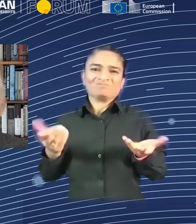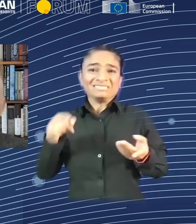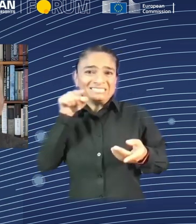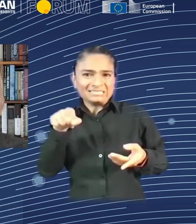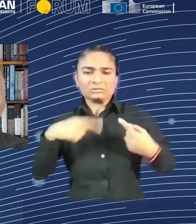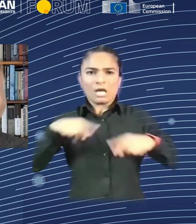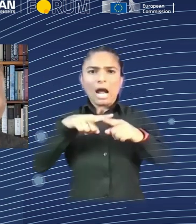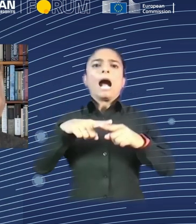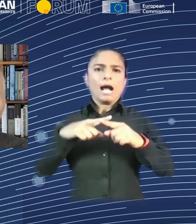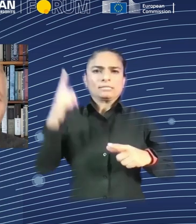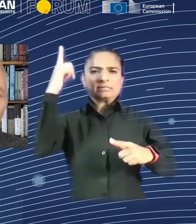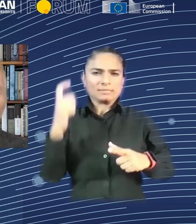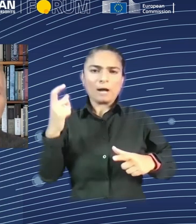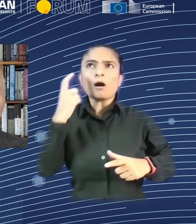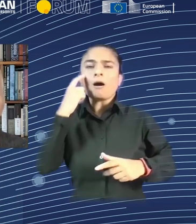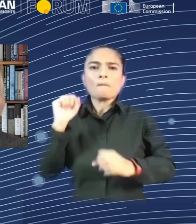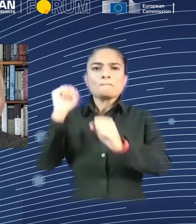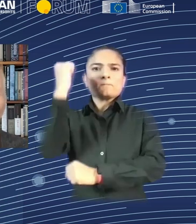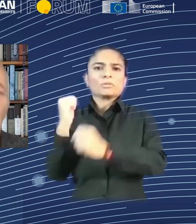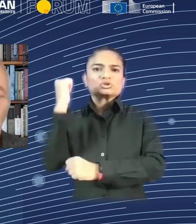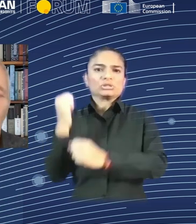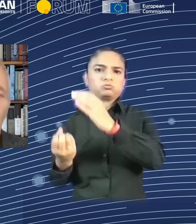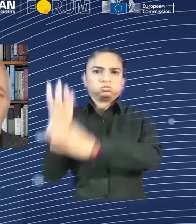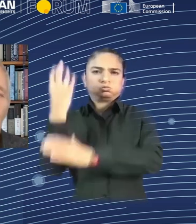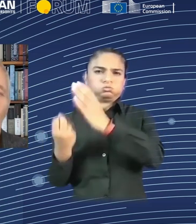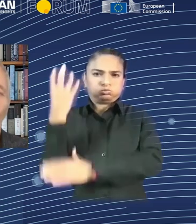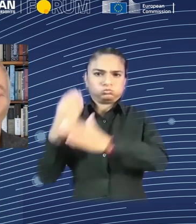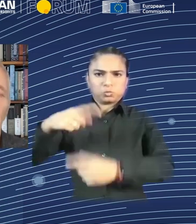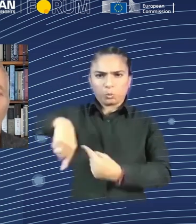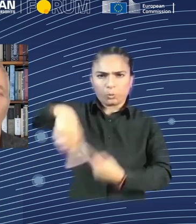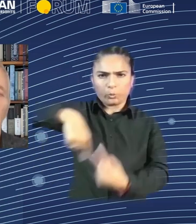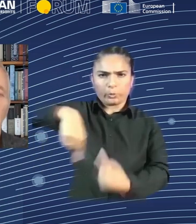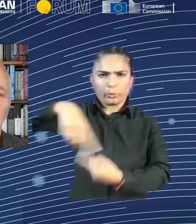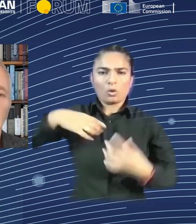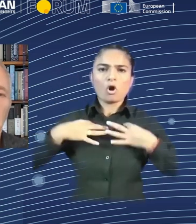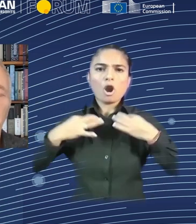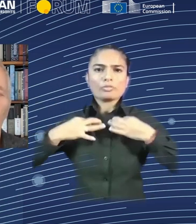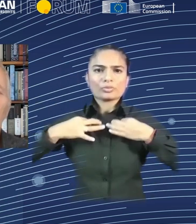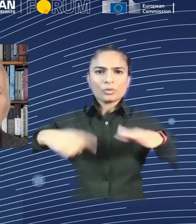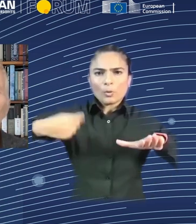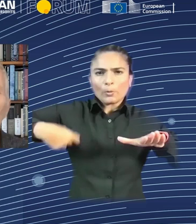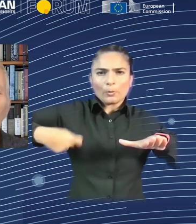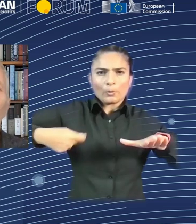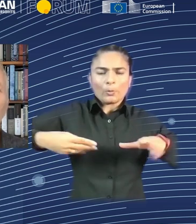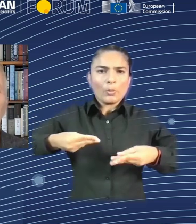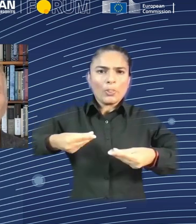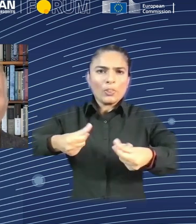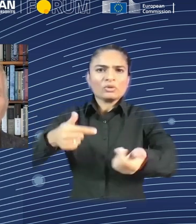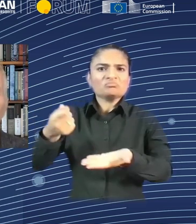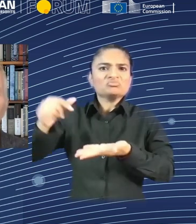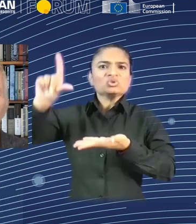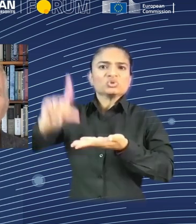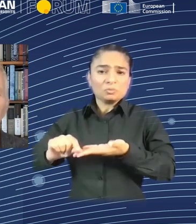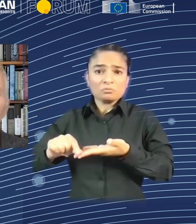one day be something that everyone, not just the rich, would enjoy. And so there was this revolution in